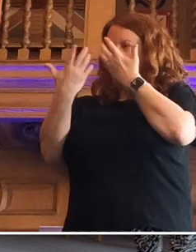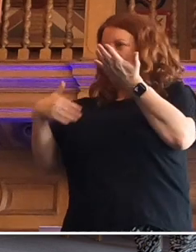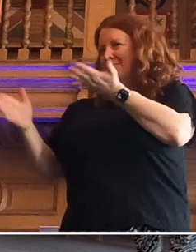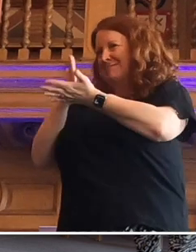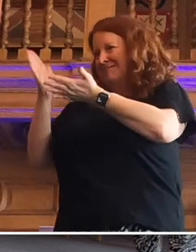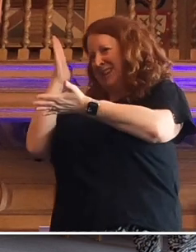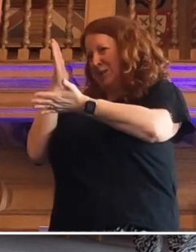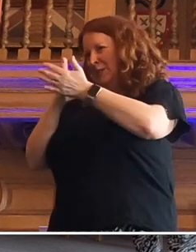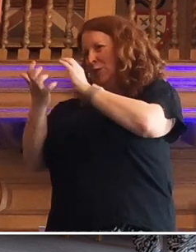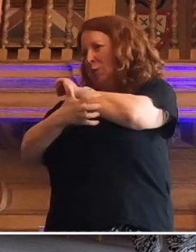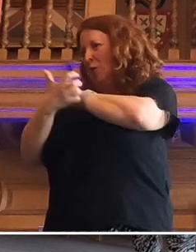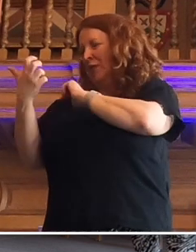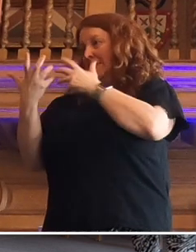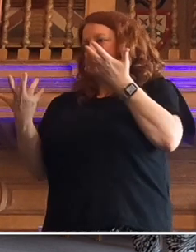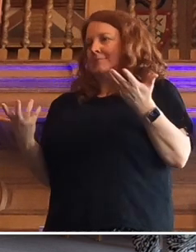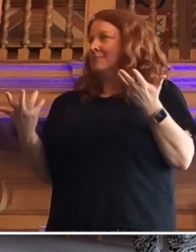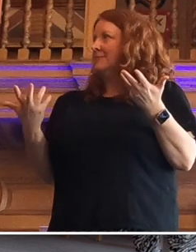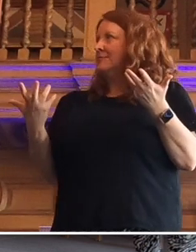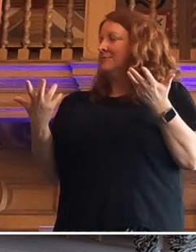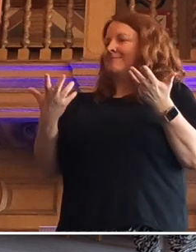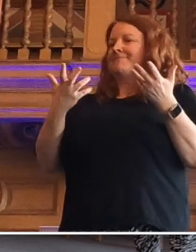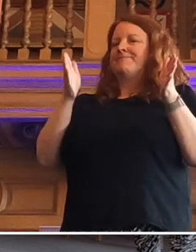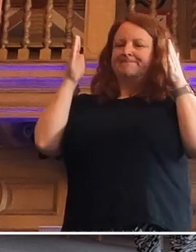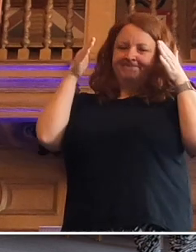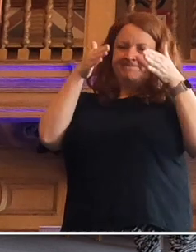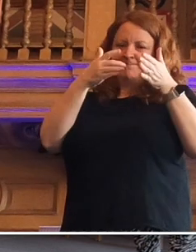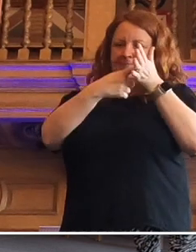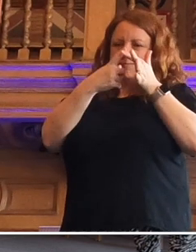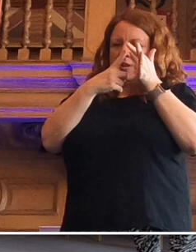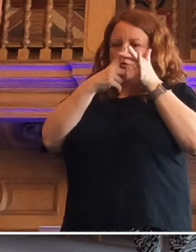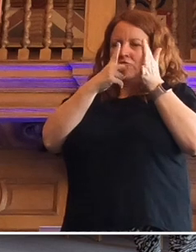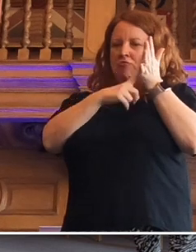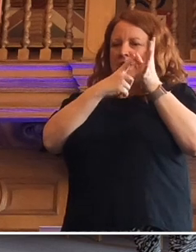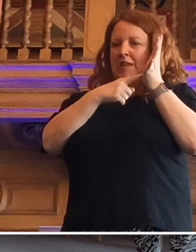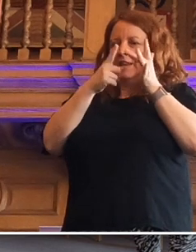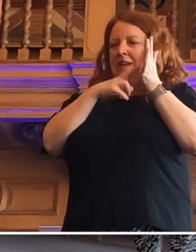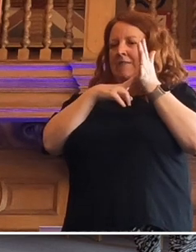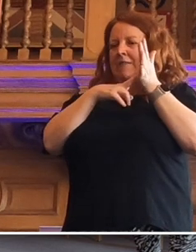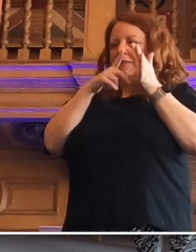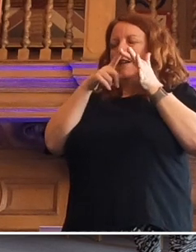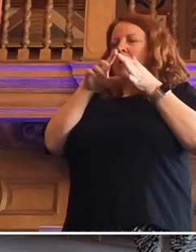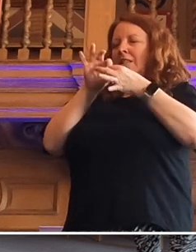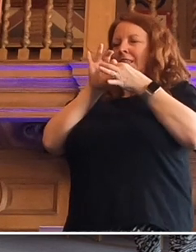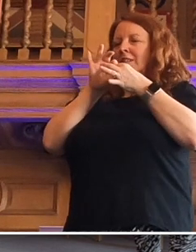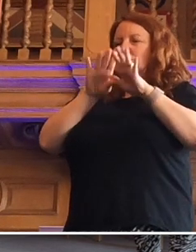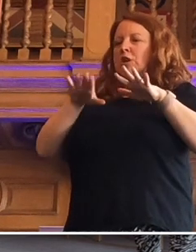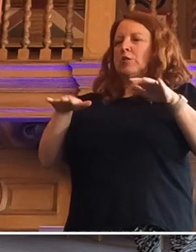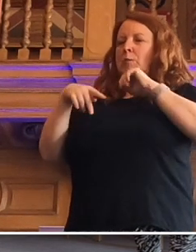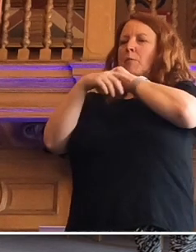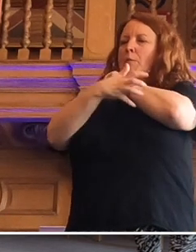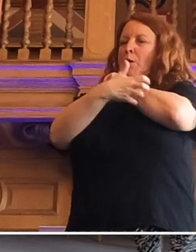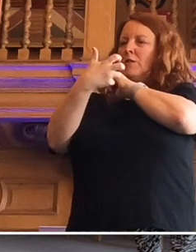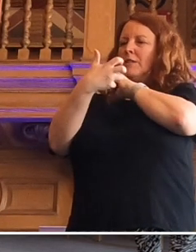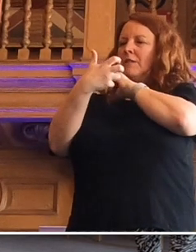If you look at relative poverty in relation to childhood poverty, less than 60%